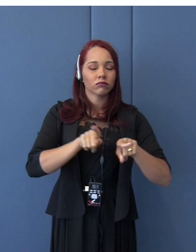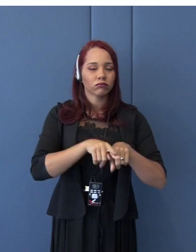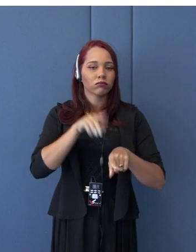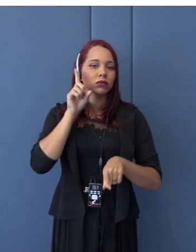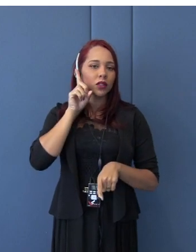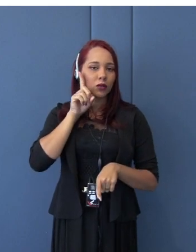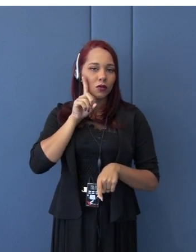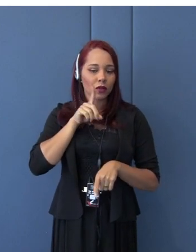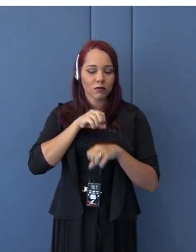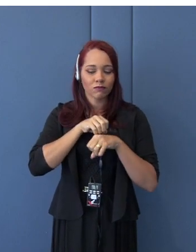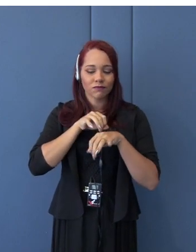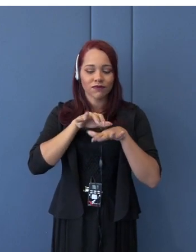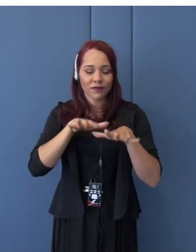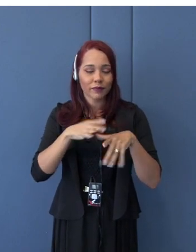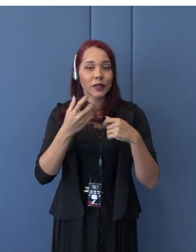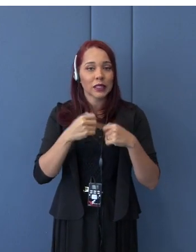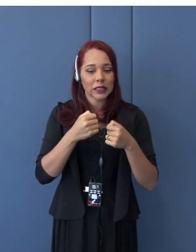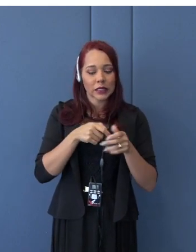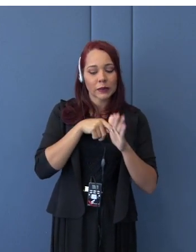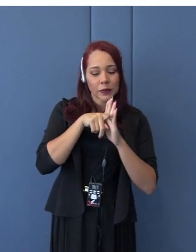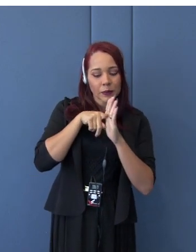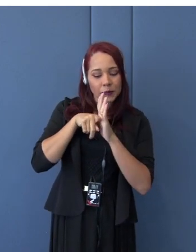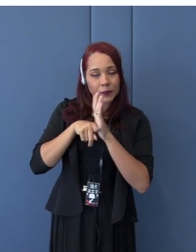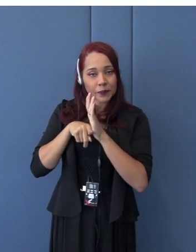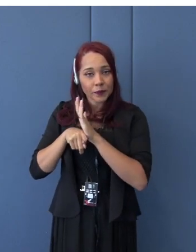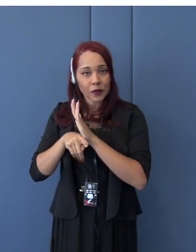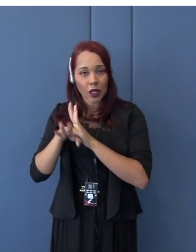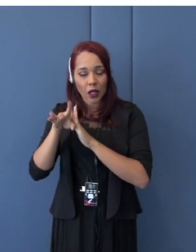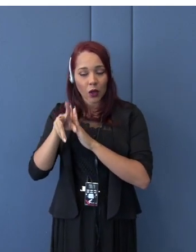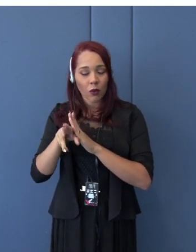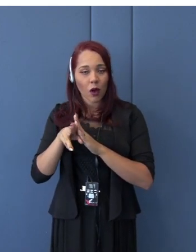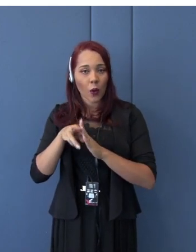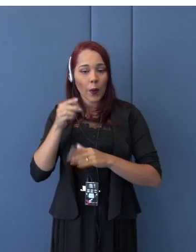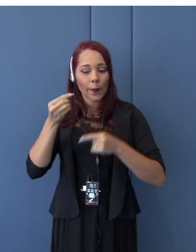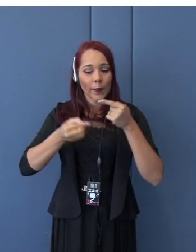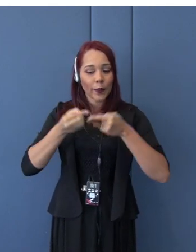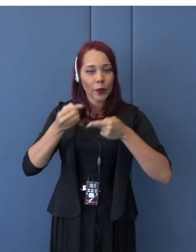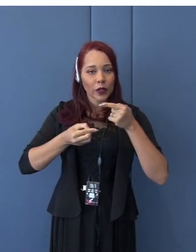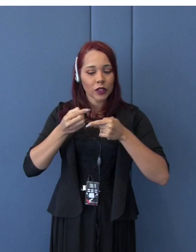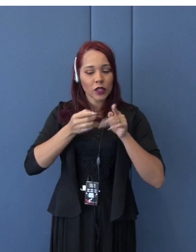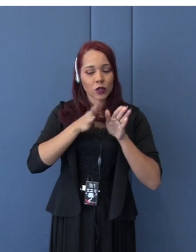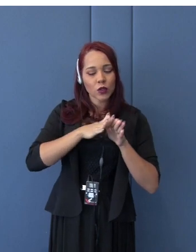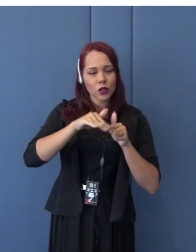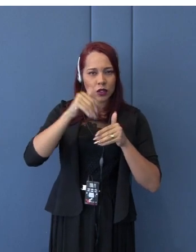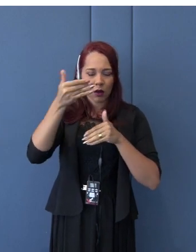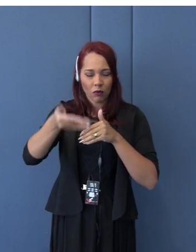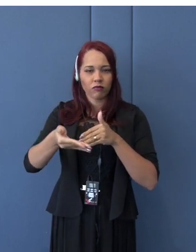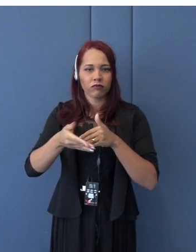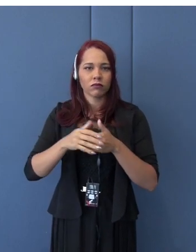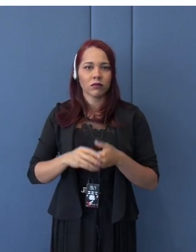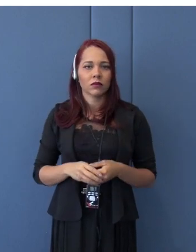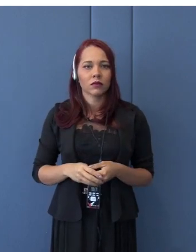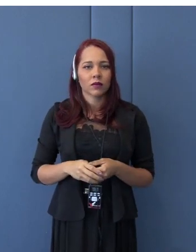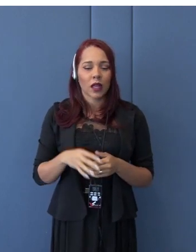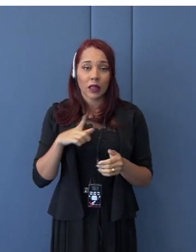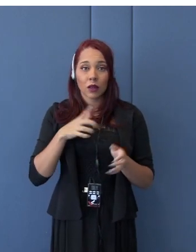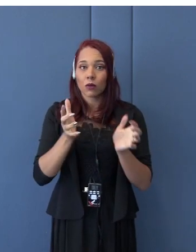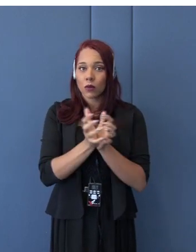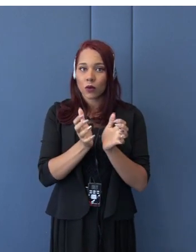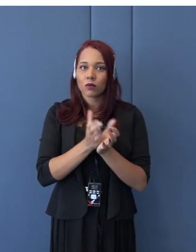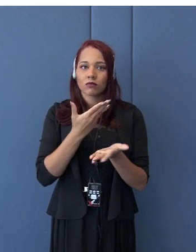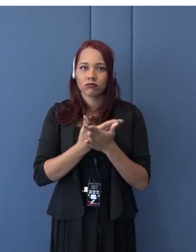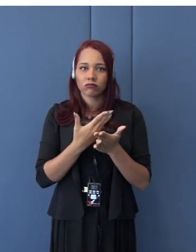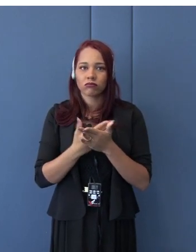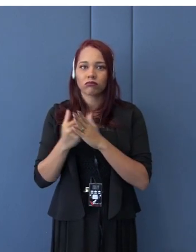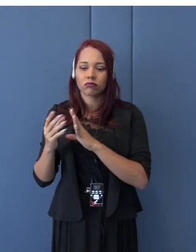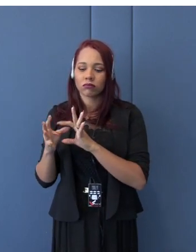as subsequent policy agenda. And I would think that joint study group to be